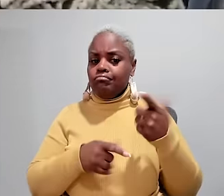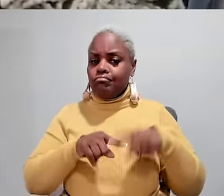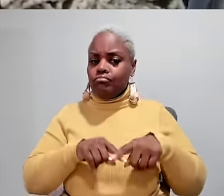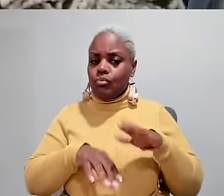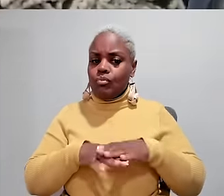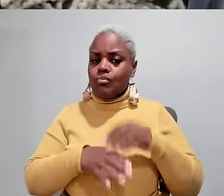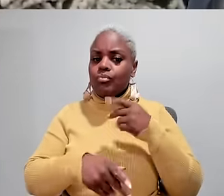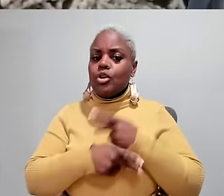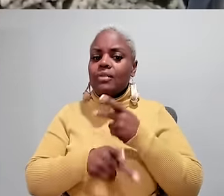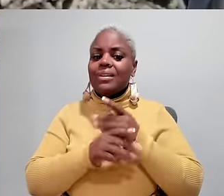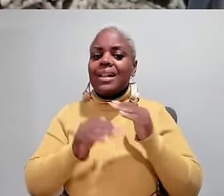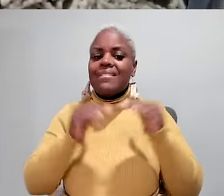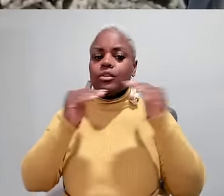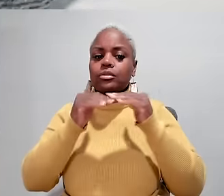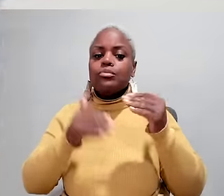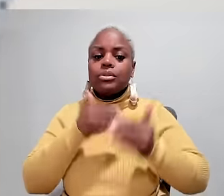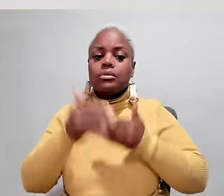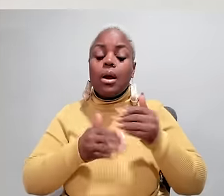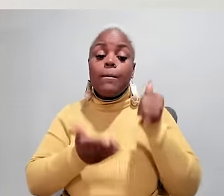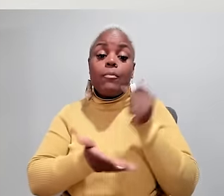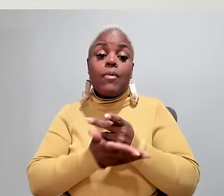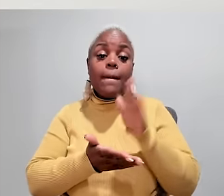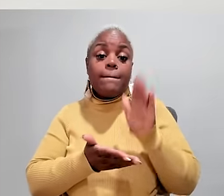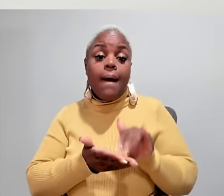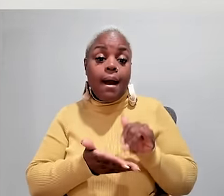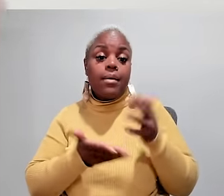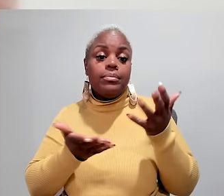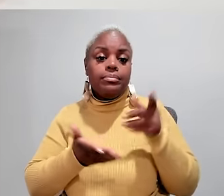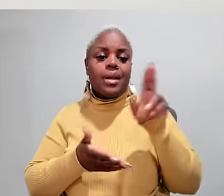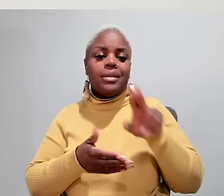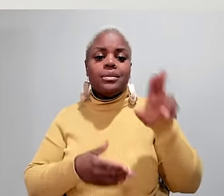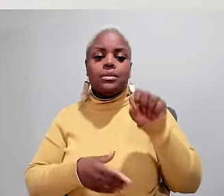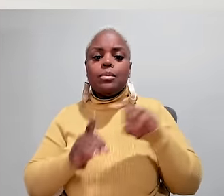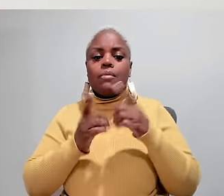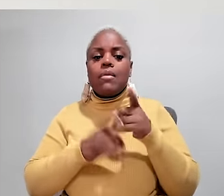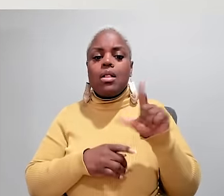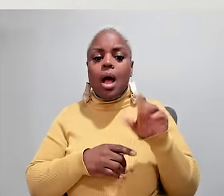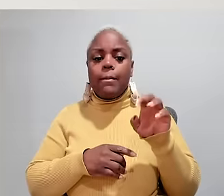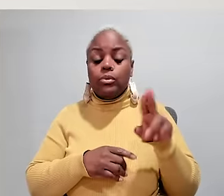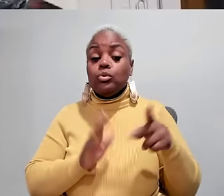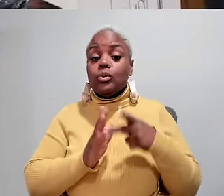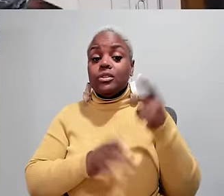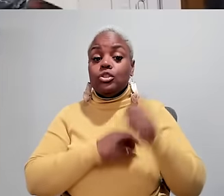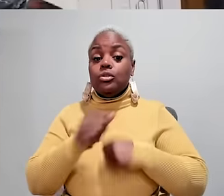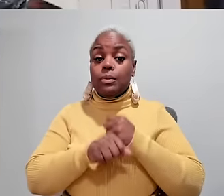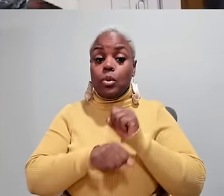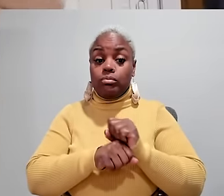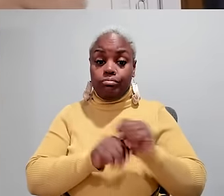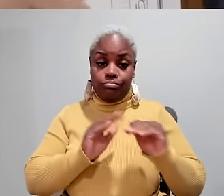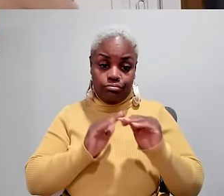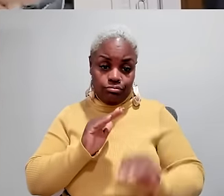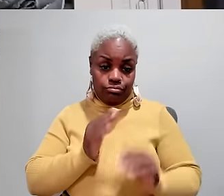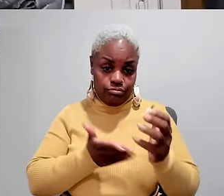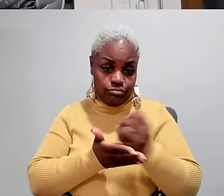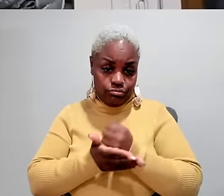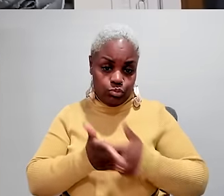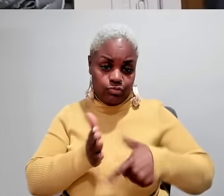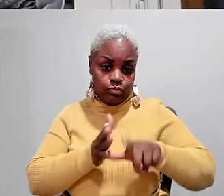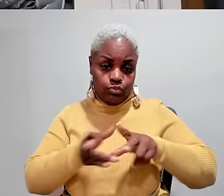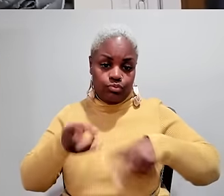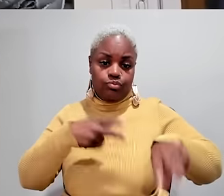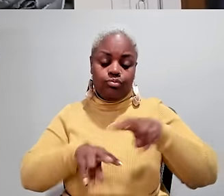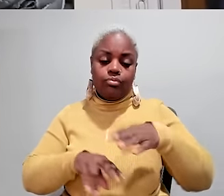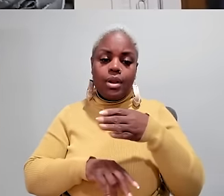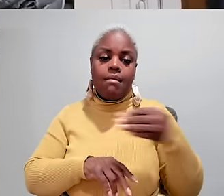disabilities. Wages here are dependent on productivity levels, a process that is approved by the U.S. Department of Labor.